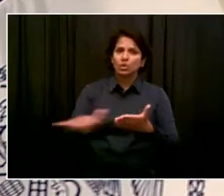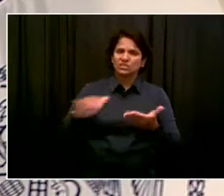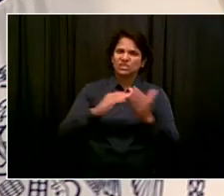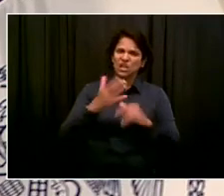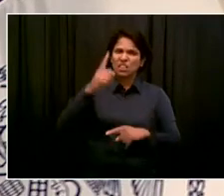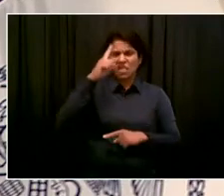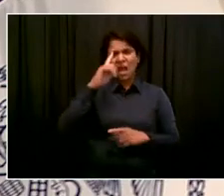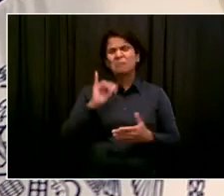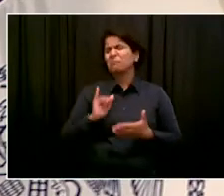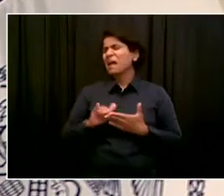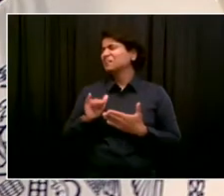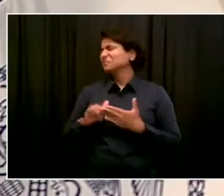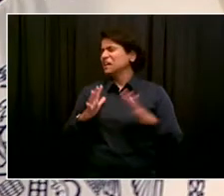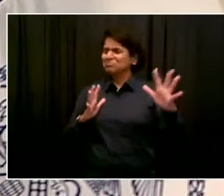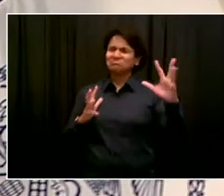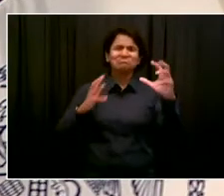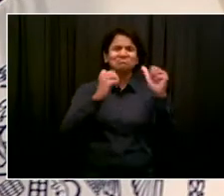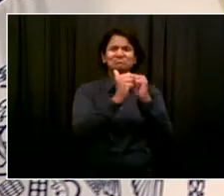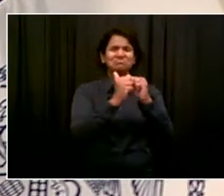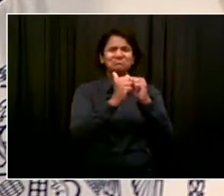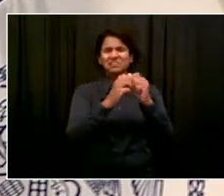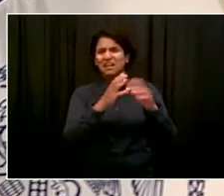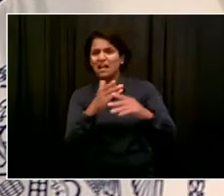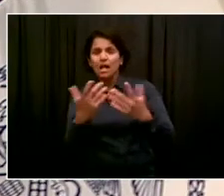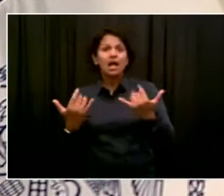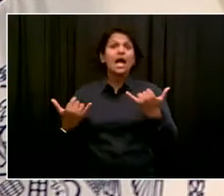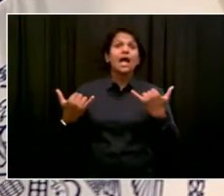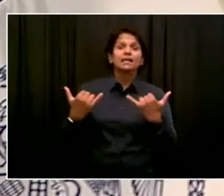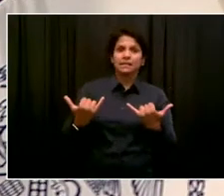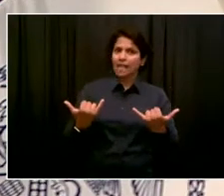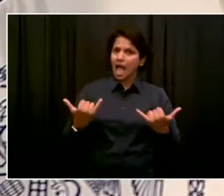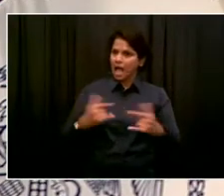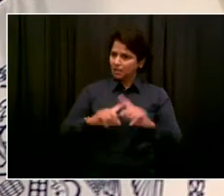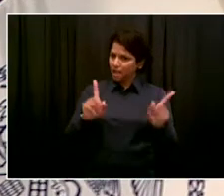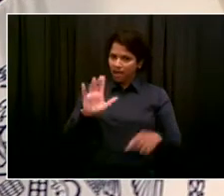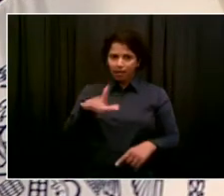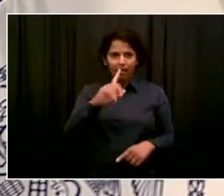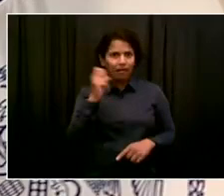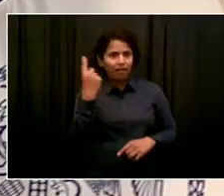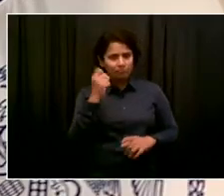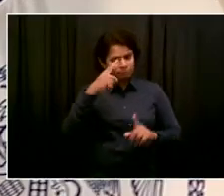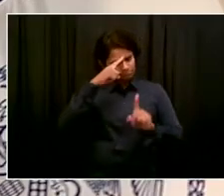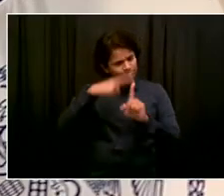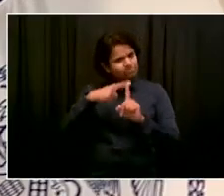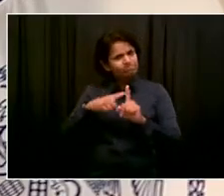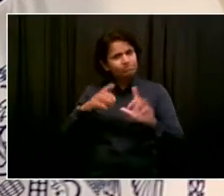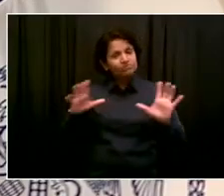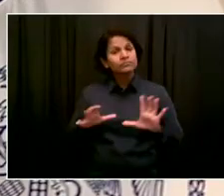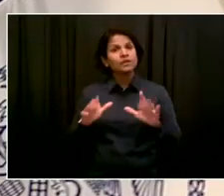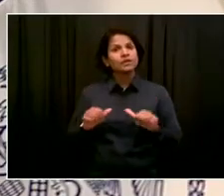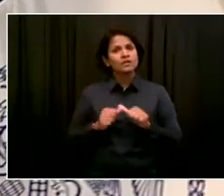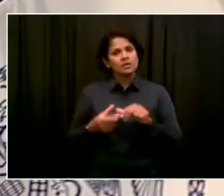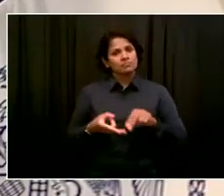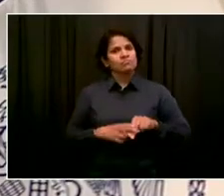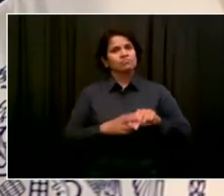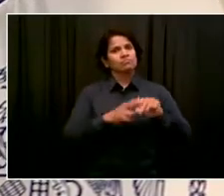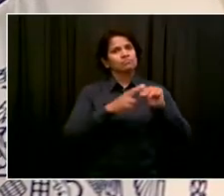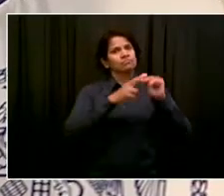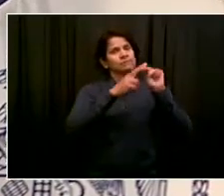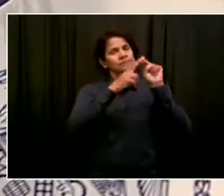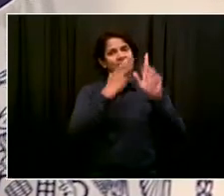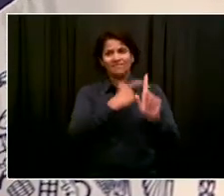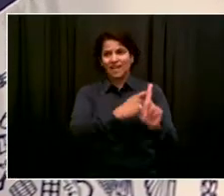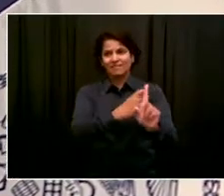But I want to thank the vaccinators. I want to thank the health care heroes. I want to thank the people who came forward. The people in New York City have always made the difference. They came forward.